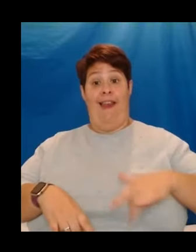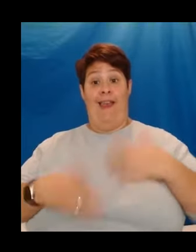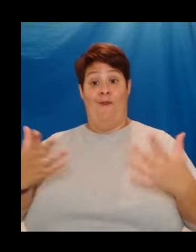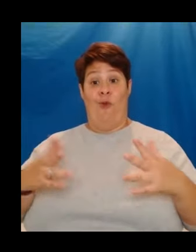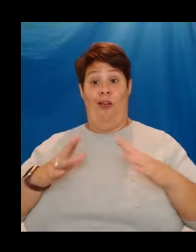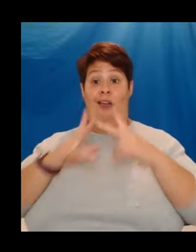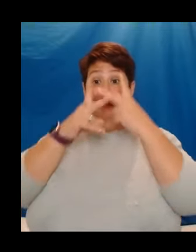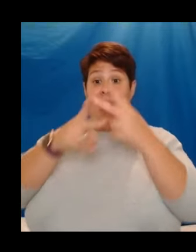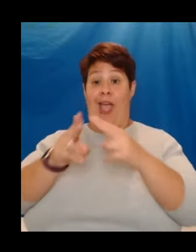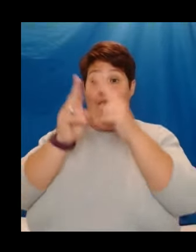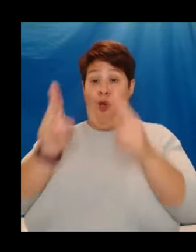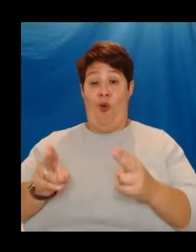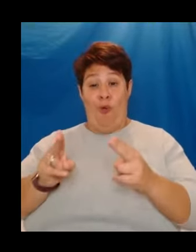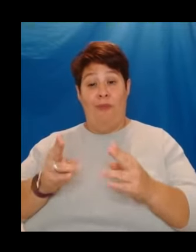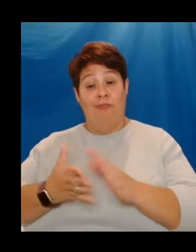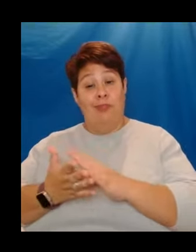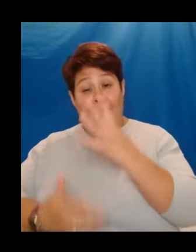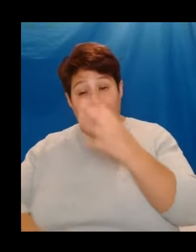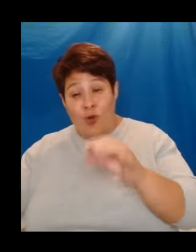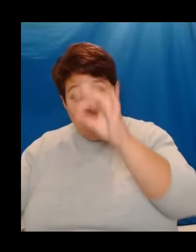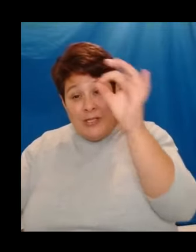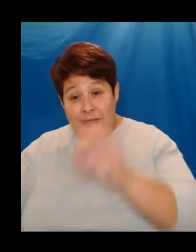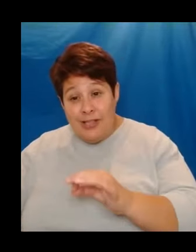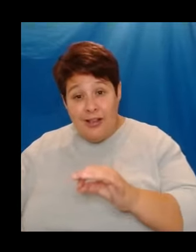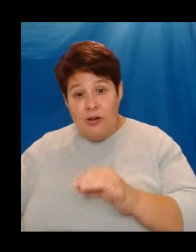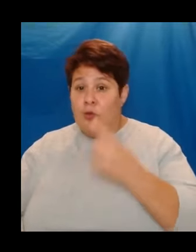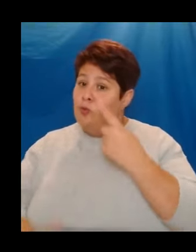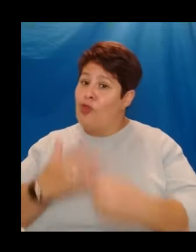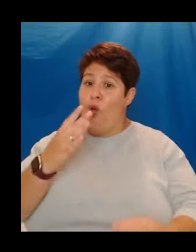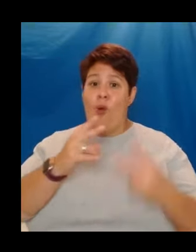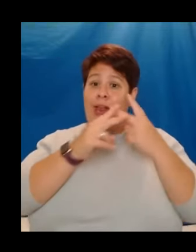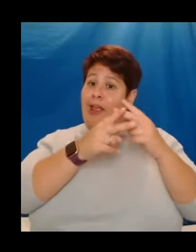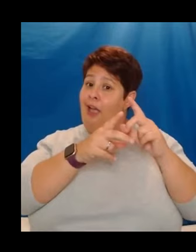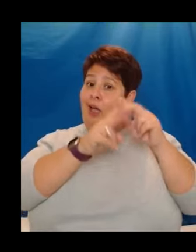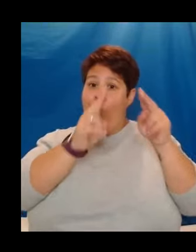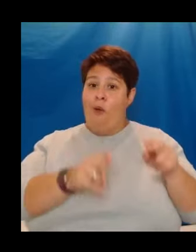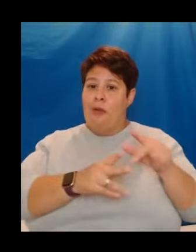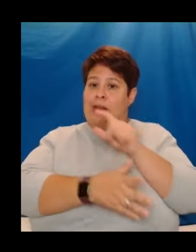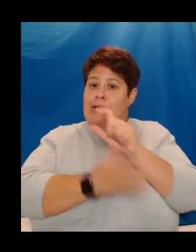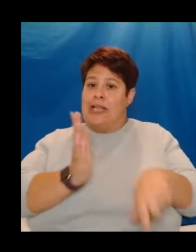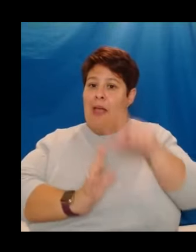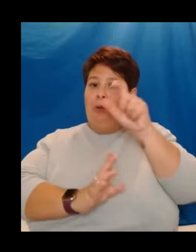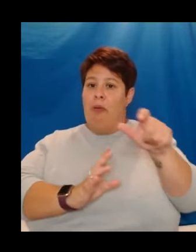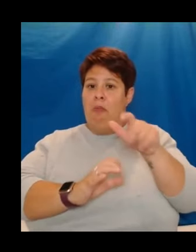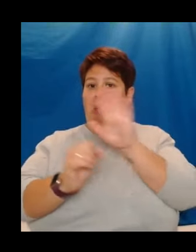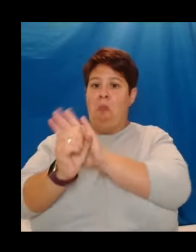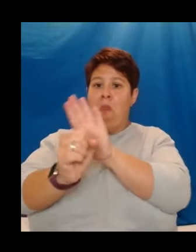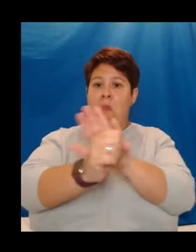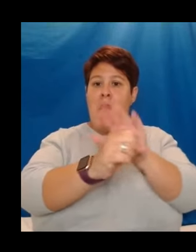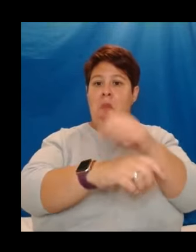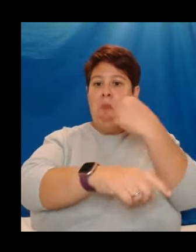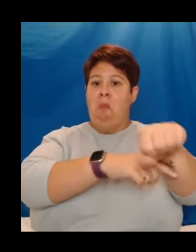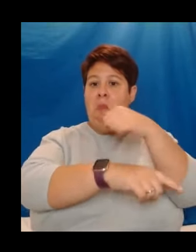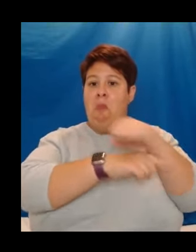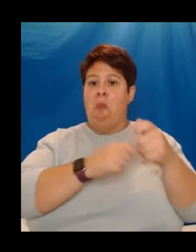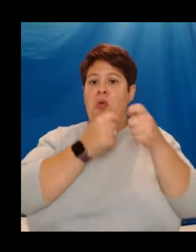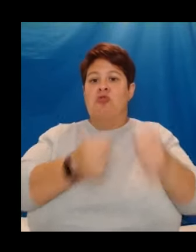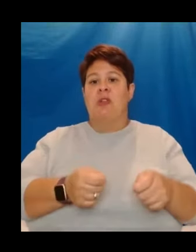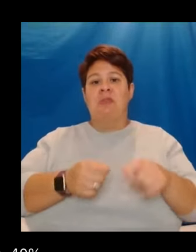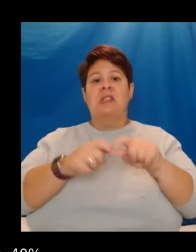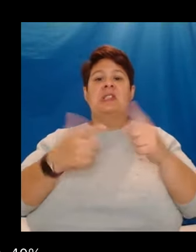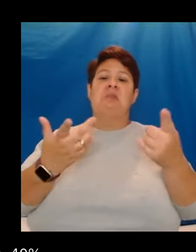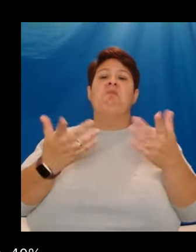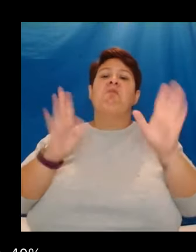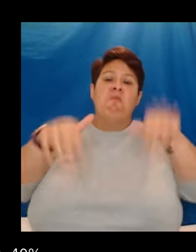40%. And it wasn't just care homes. Disabled people all over were denied treatment. They were seen as more acceptable to die